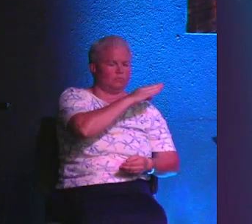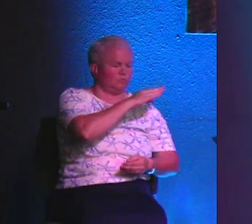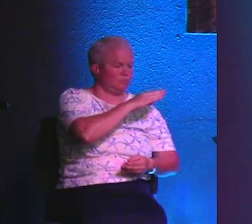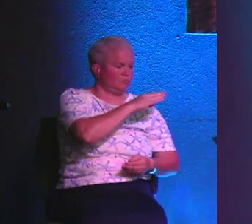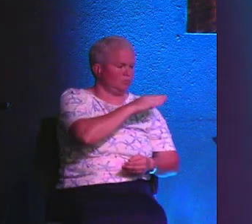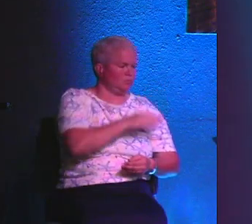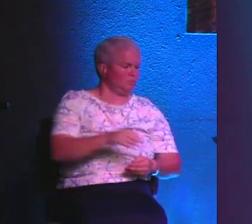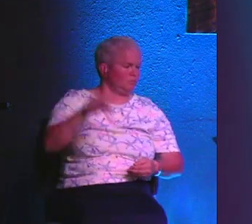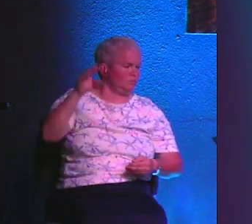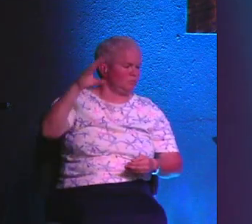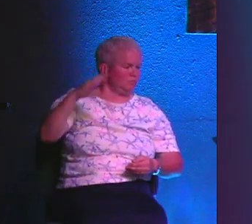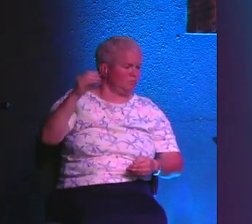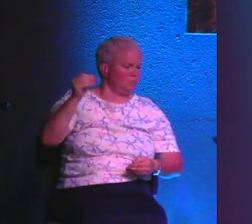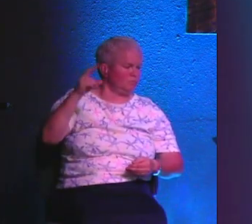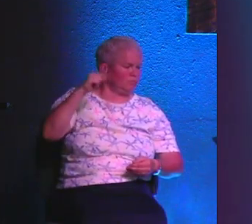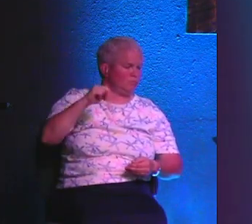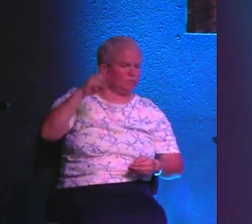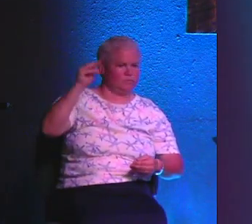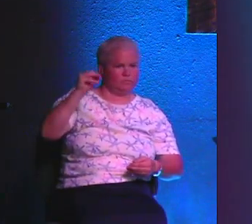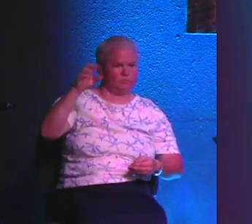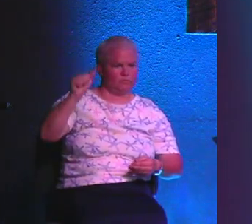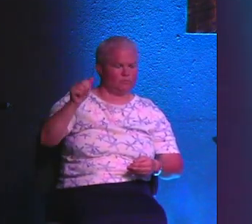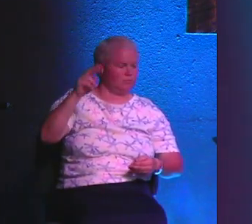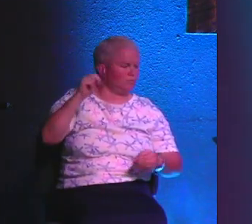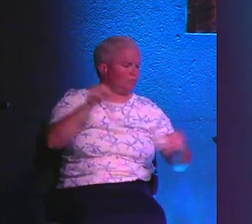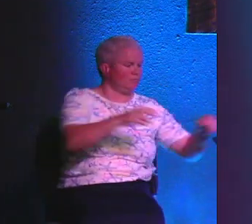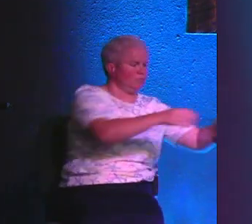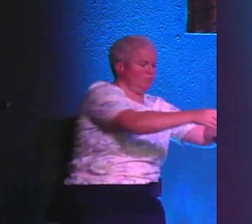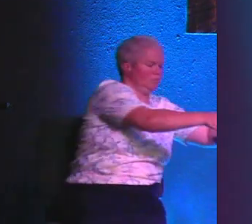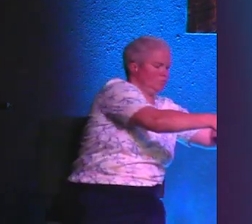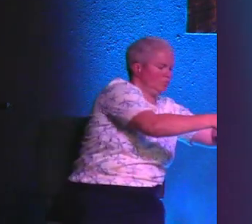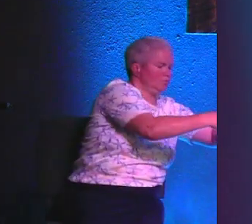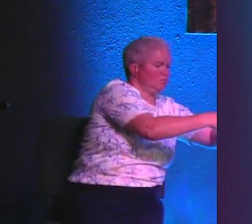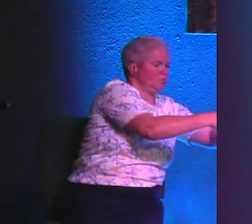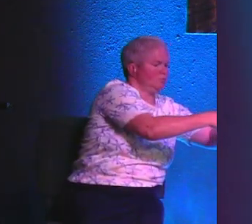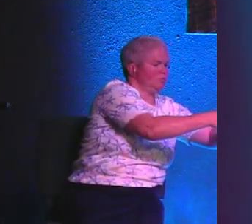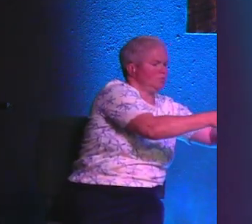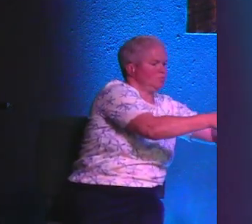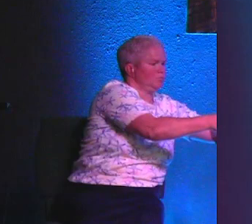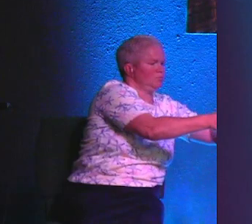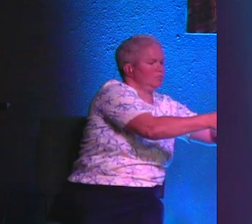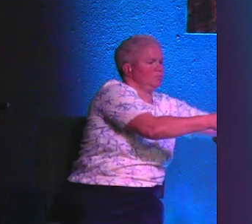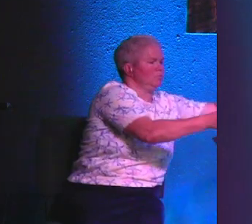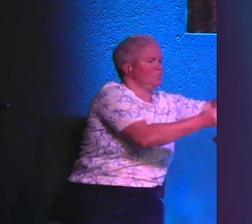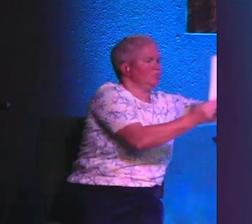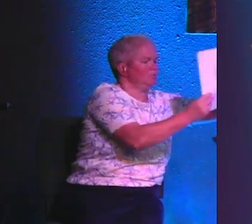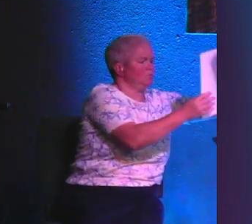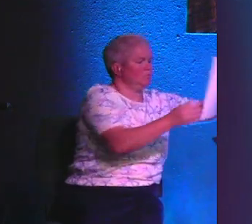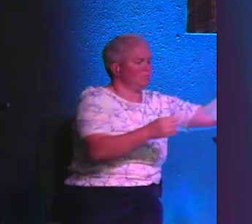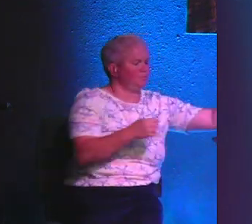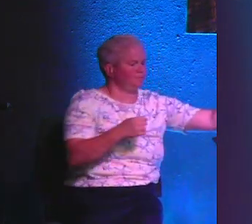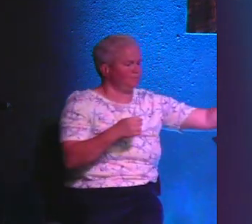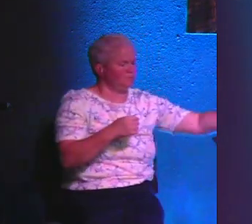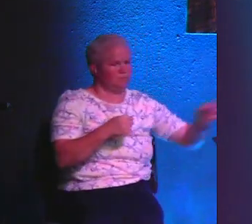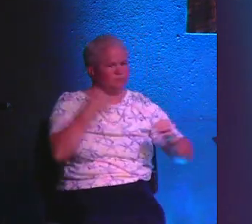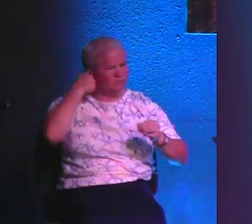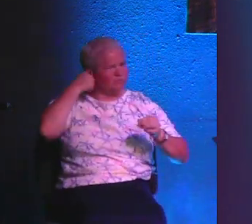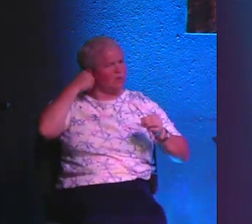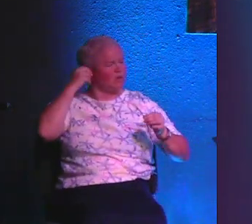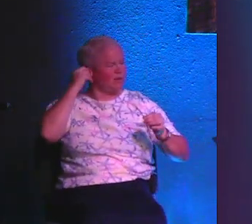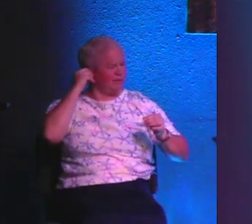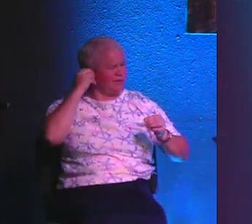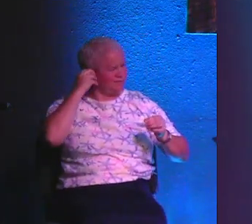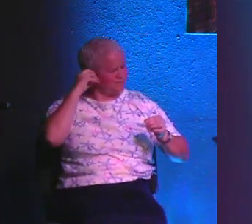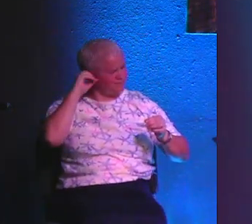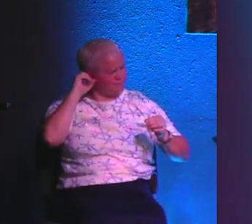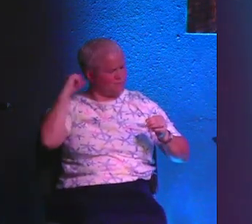and he's a con man. See, it can't go both ways. Either Jesus is the full deity, or